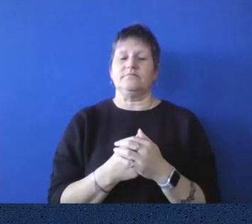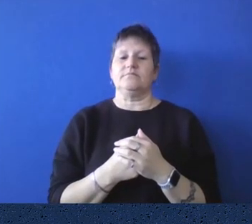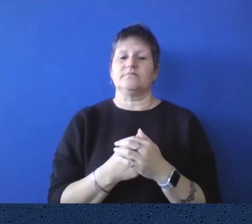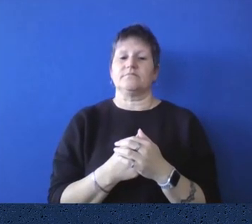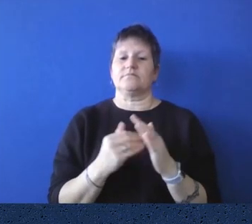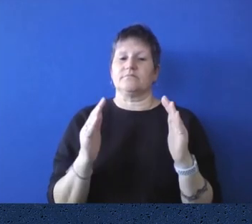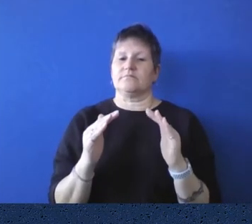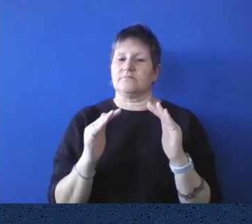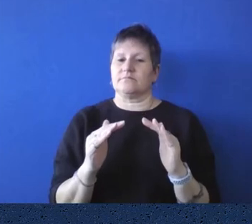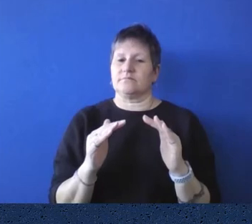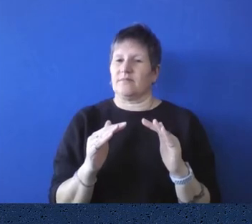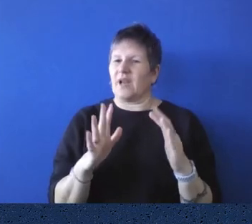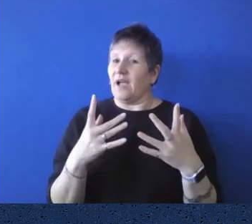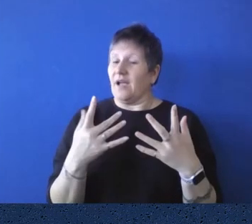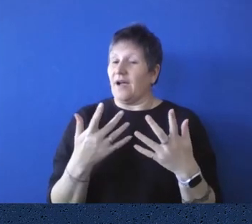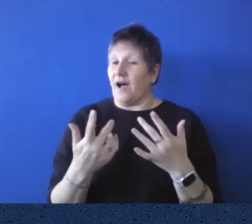just as a contrast,